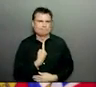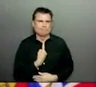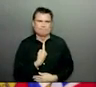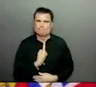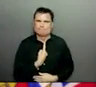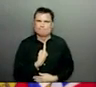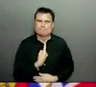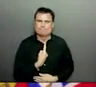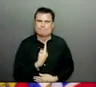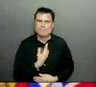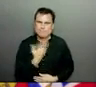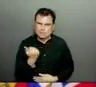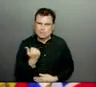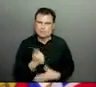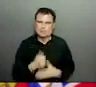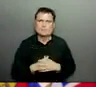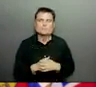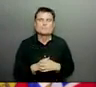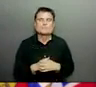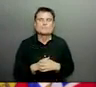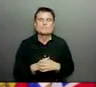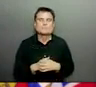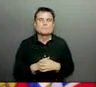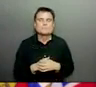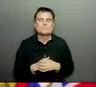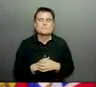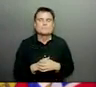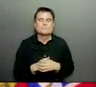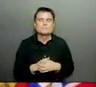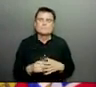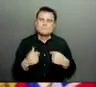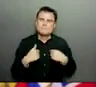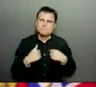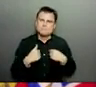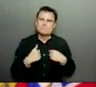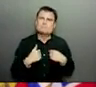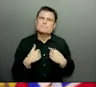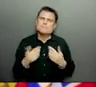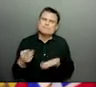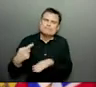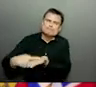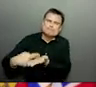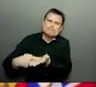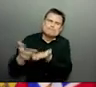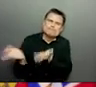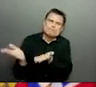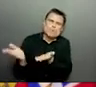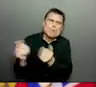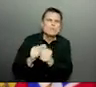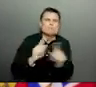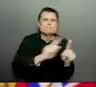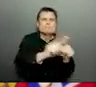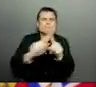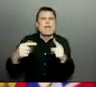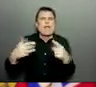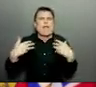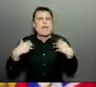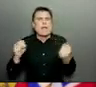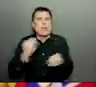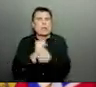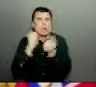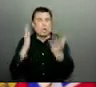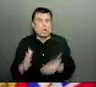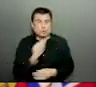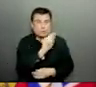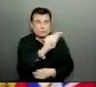to many of my colleagues and friends on the front lines, our health care workers and teams and our public health teams have been working